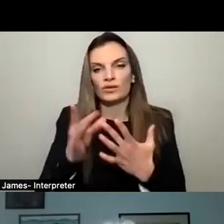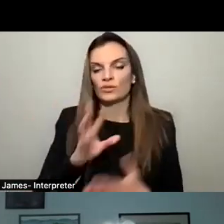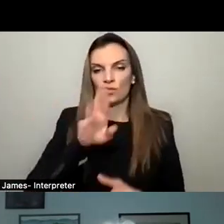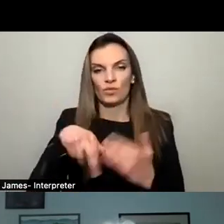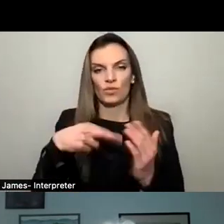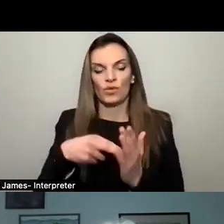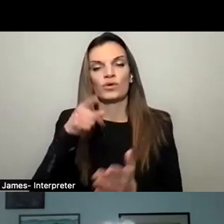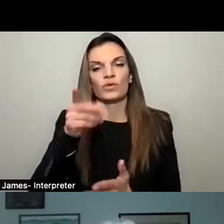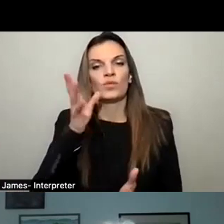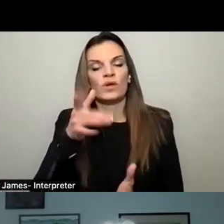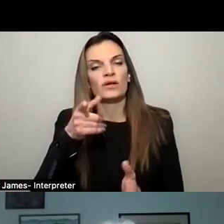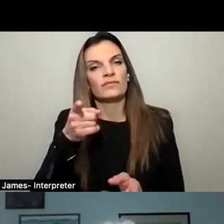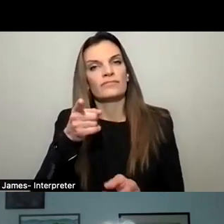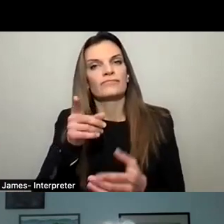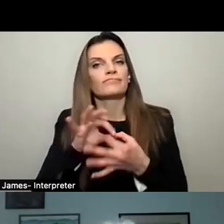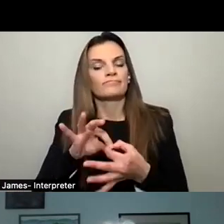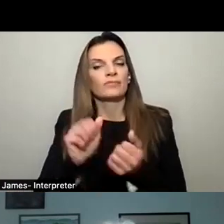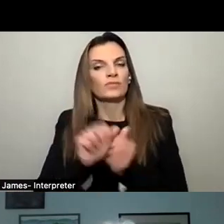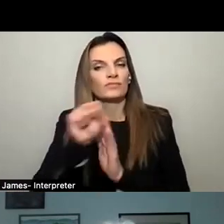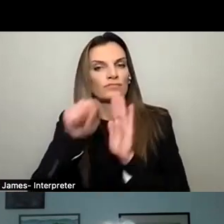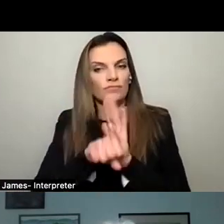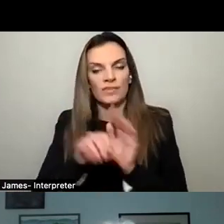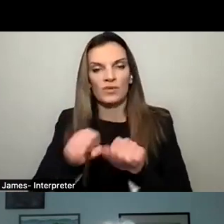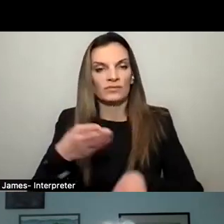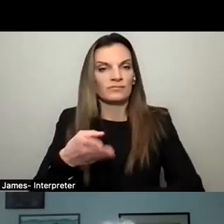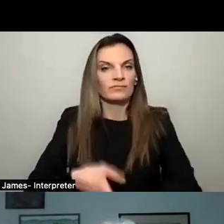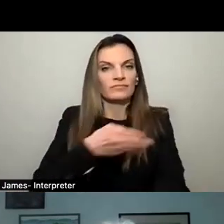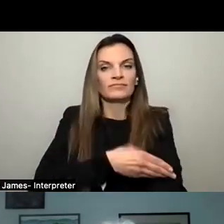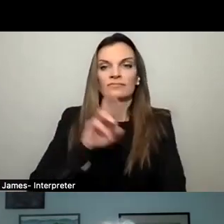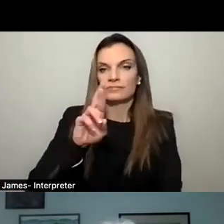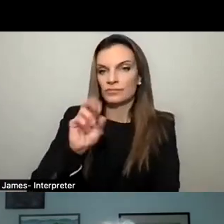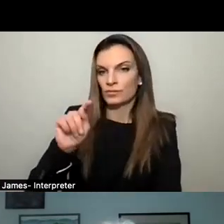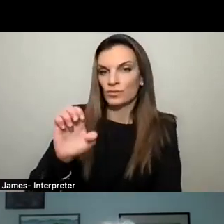you take with the state in planning improvements for Route 9?